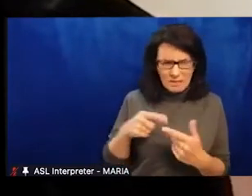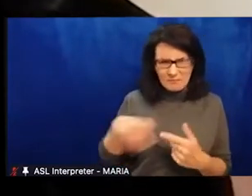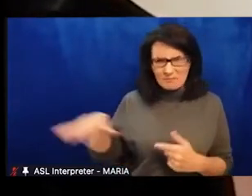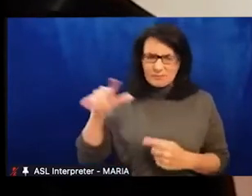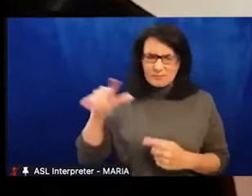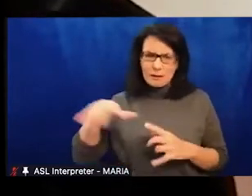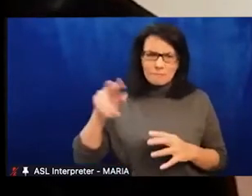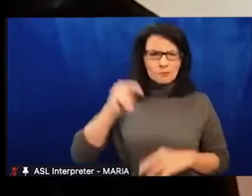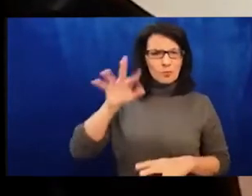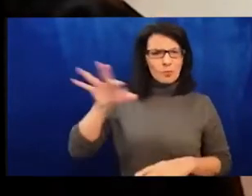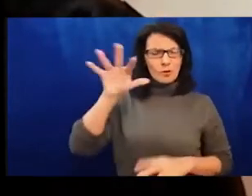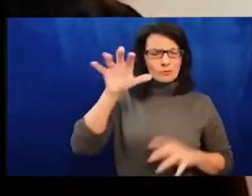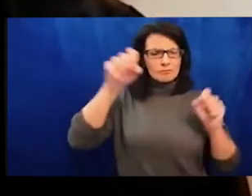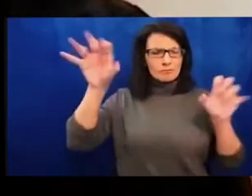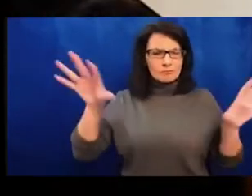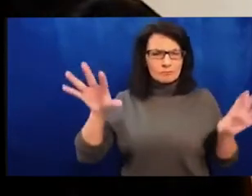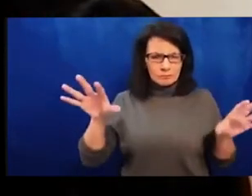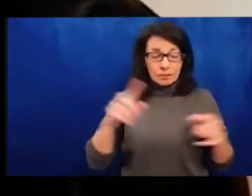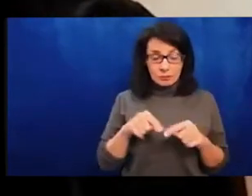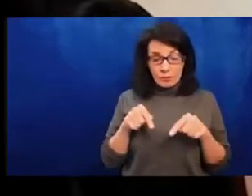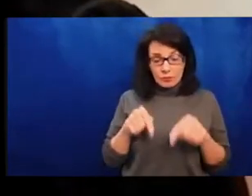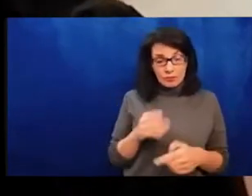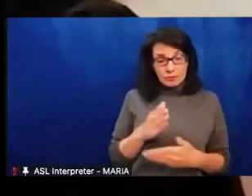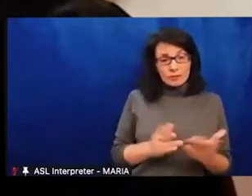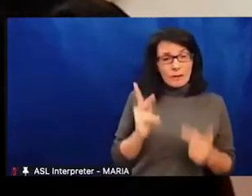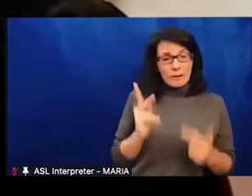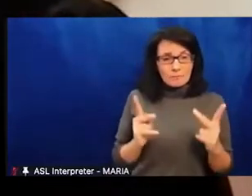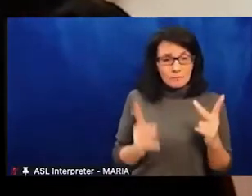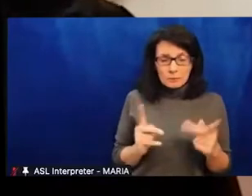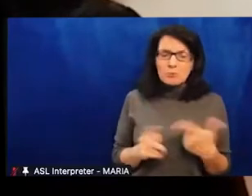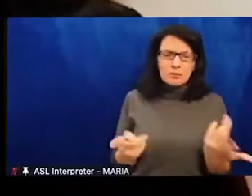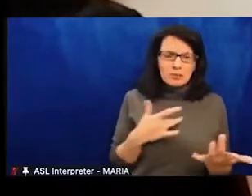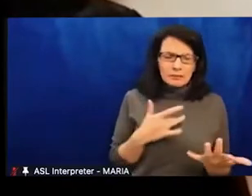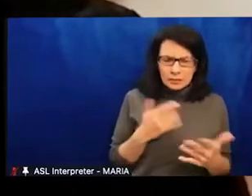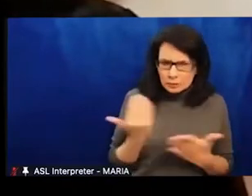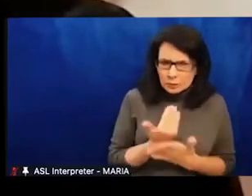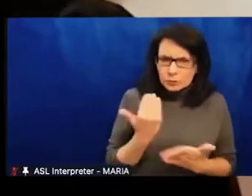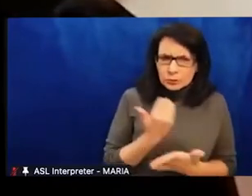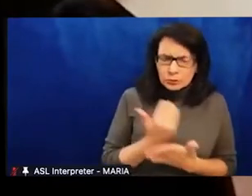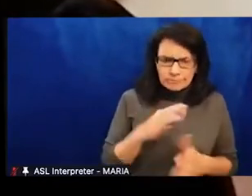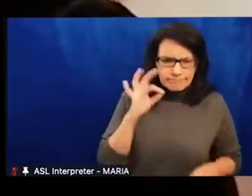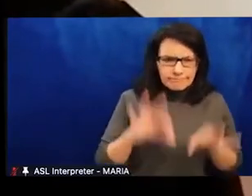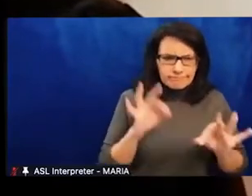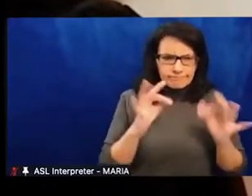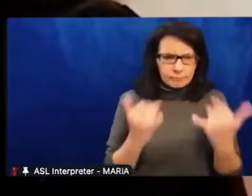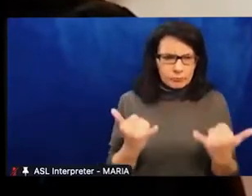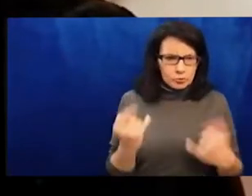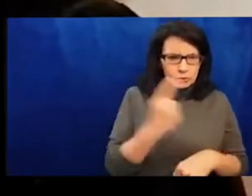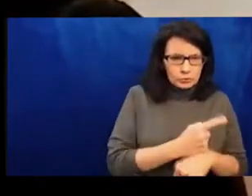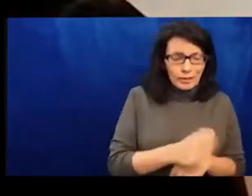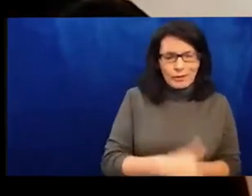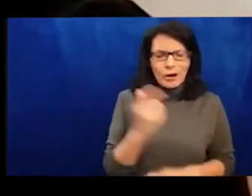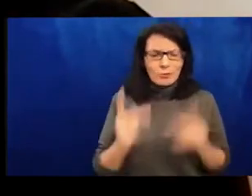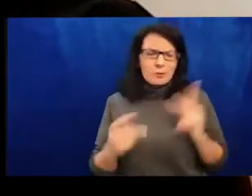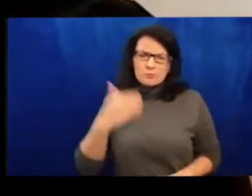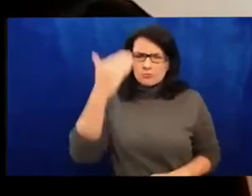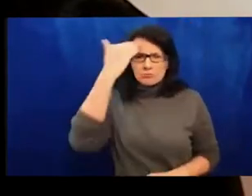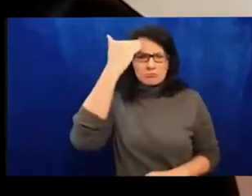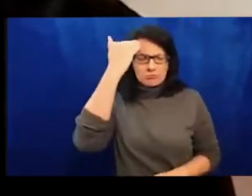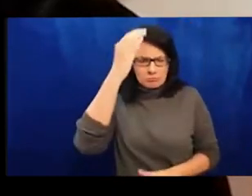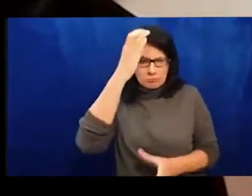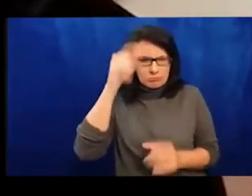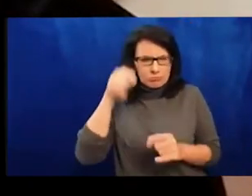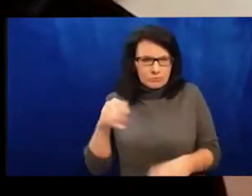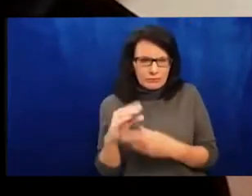struggles globally, particularly recognizing the uneven international responses steeped in racism from the media,